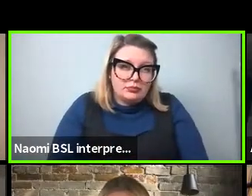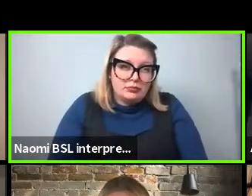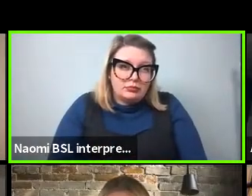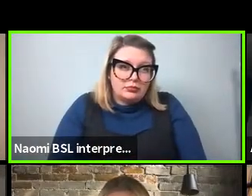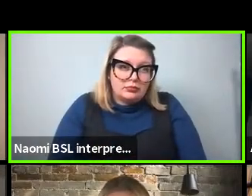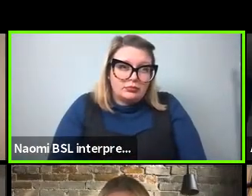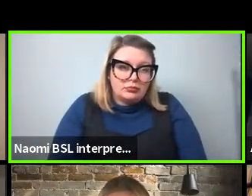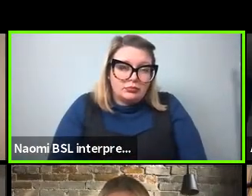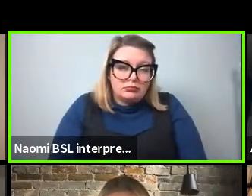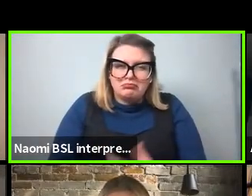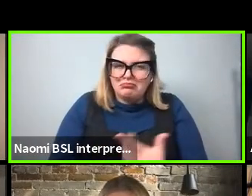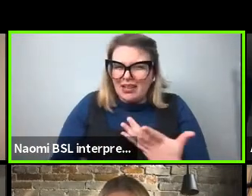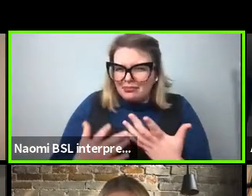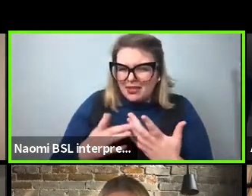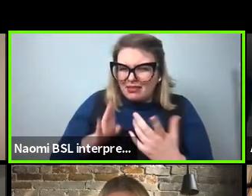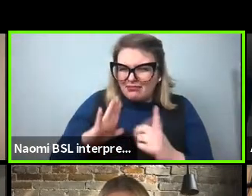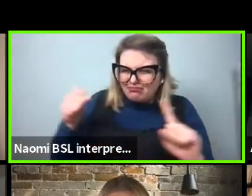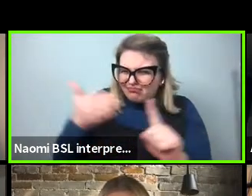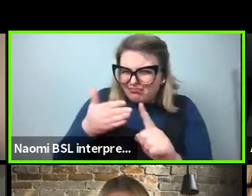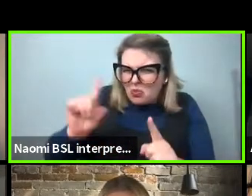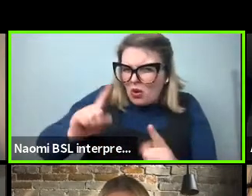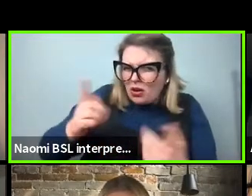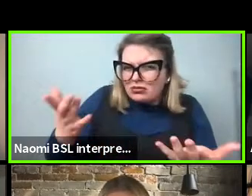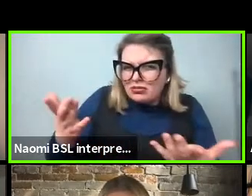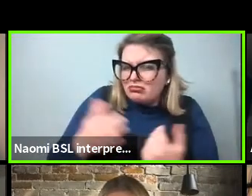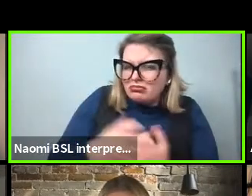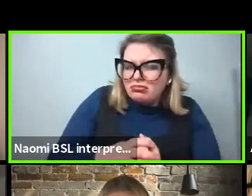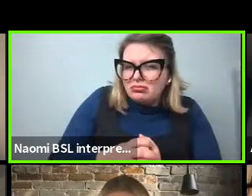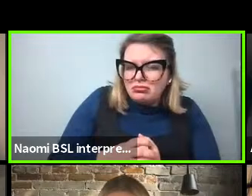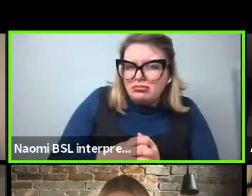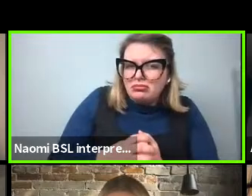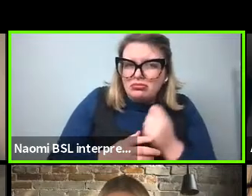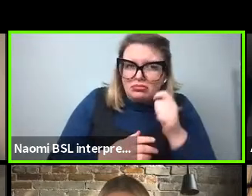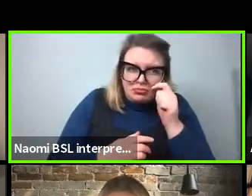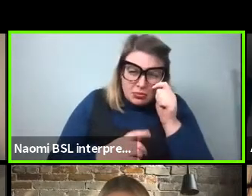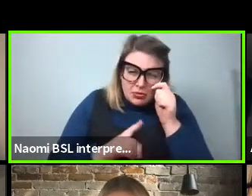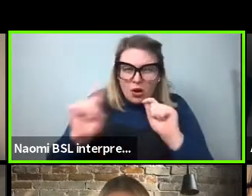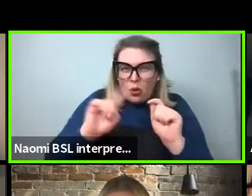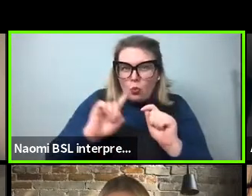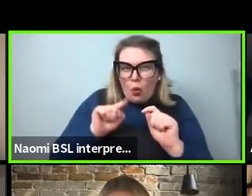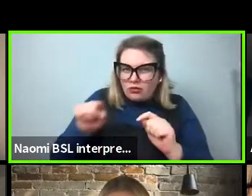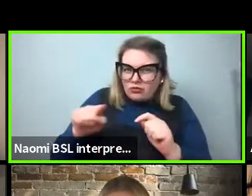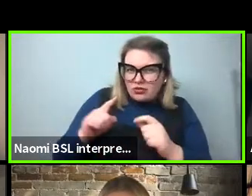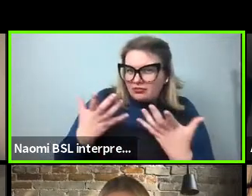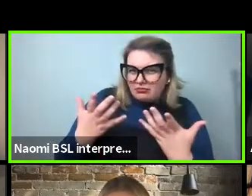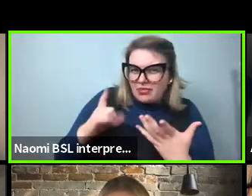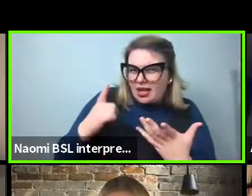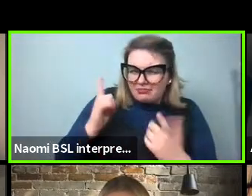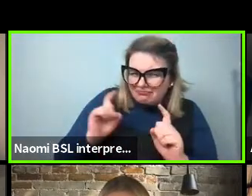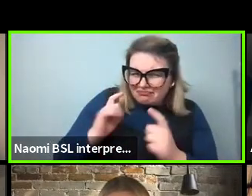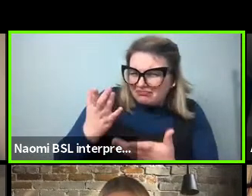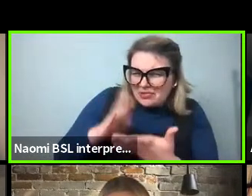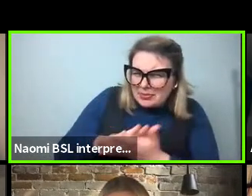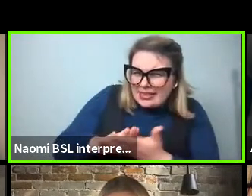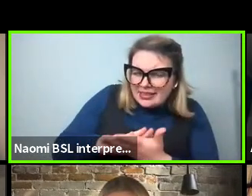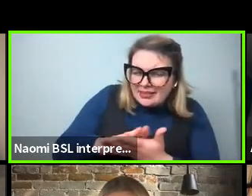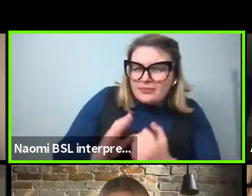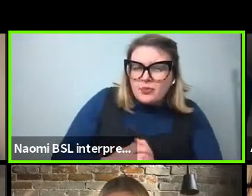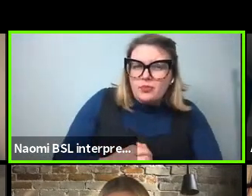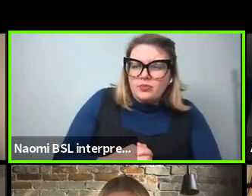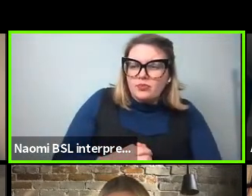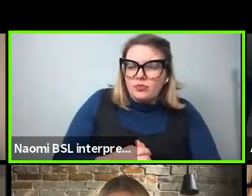Well, a solution to what? Well, I, I agree with like, what, what's the puzzle that you want? It would bring together,